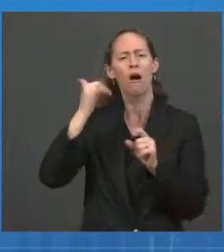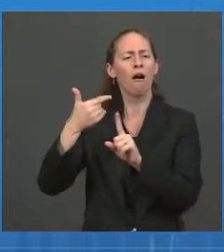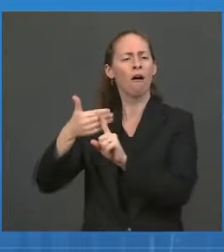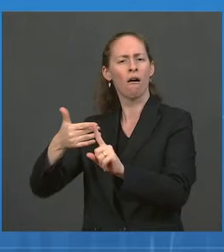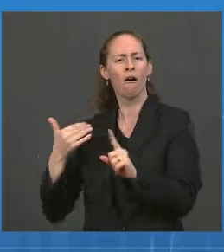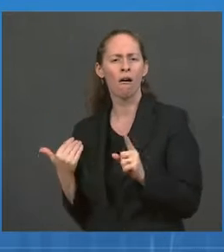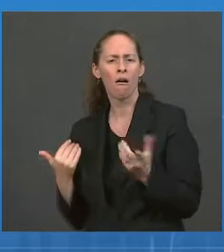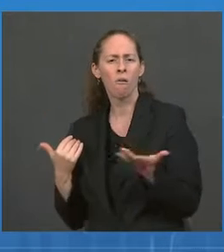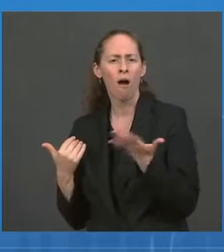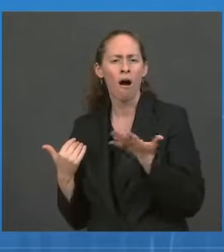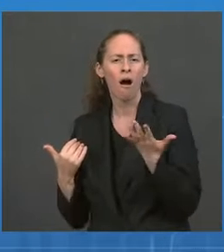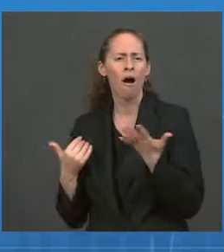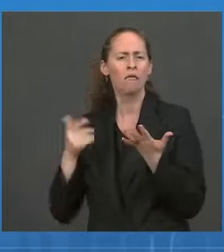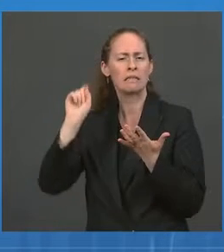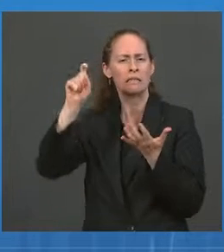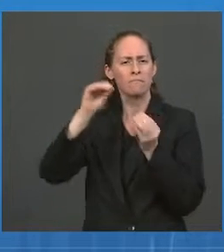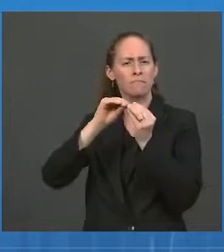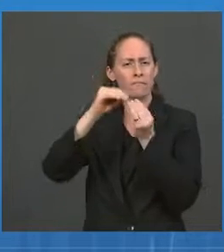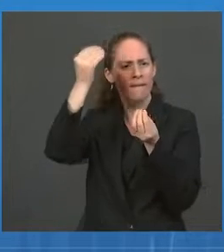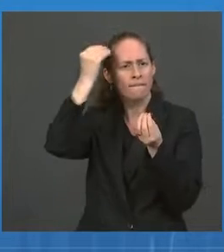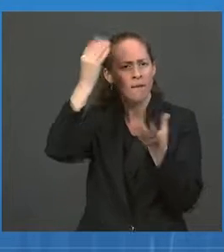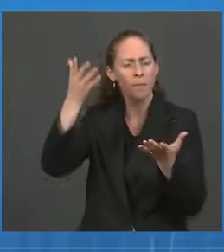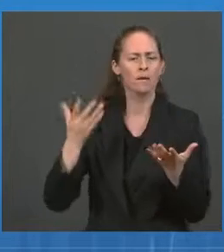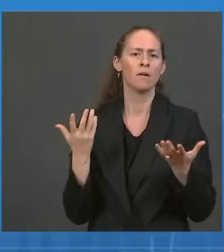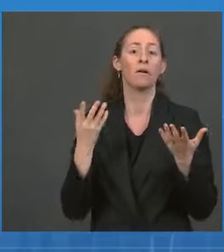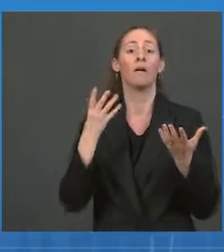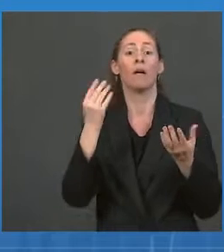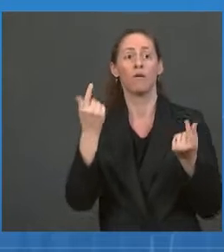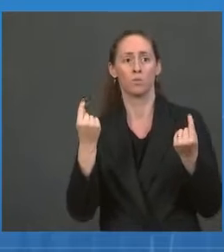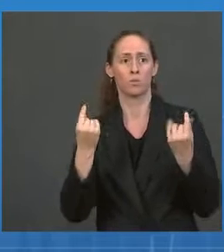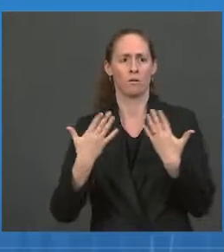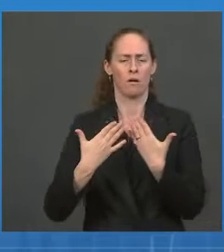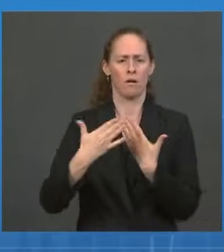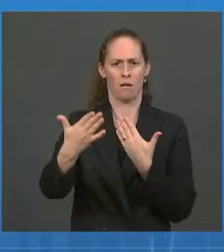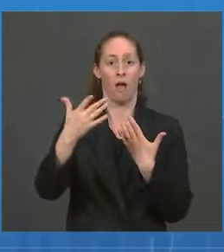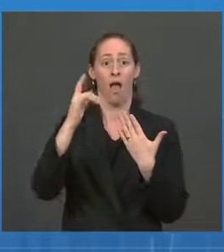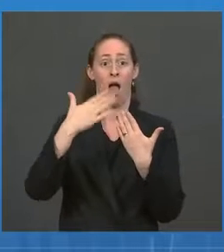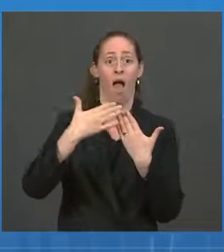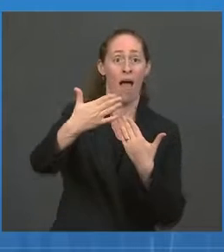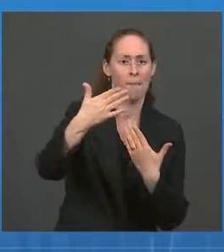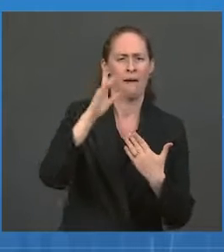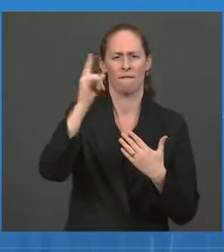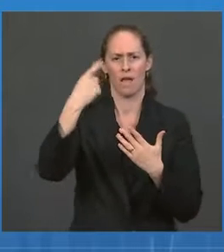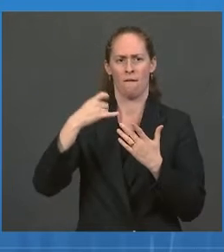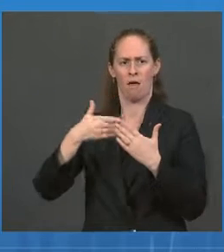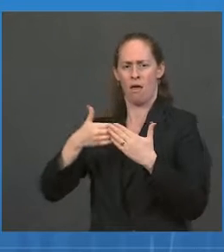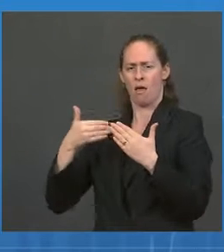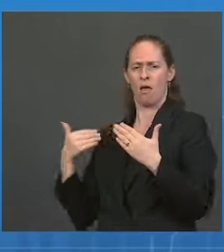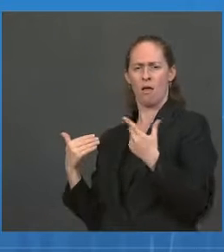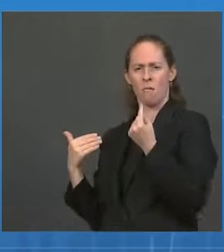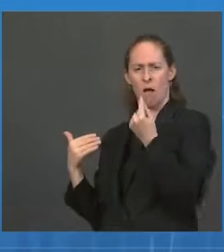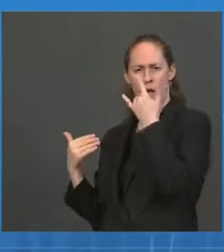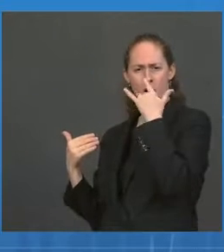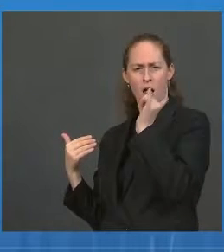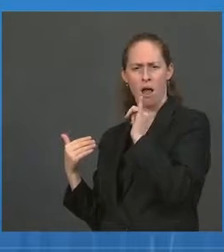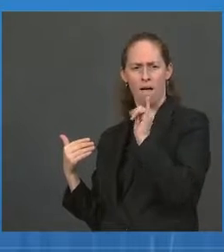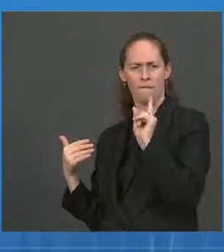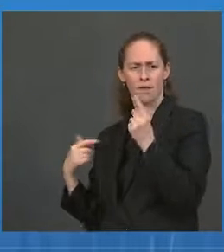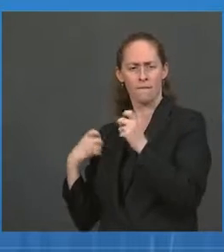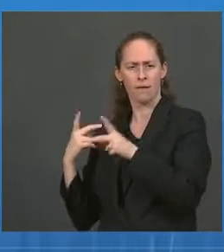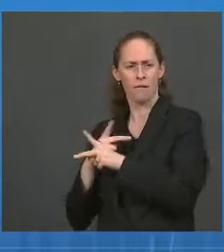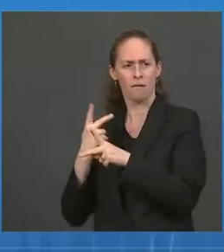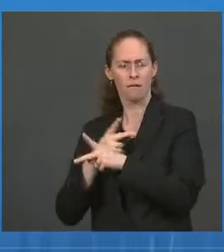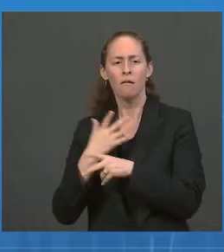something about it, what are the pathophysiological mechanisms of disease? What are the risk factors or the